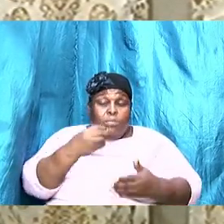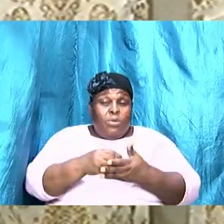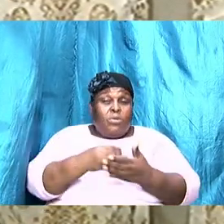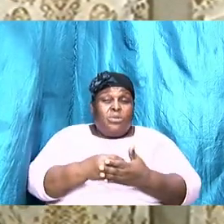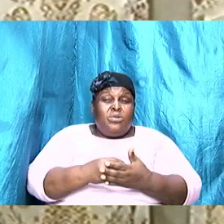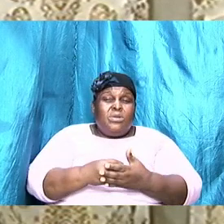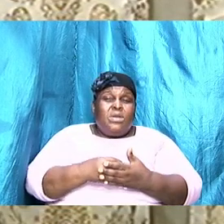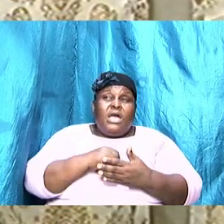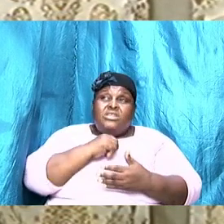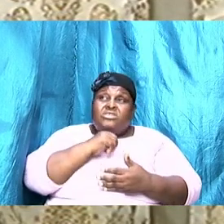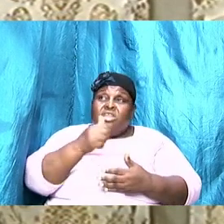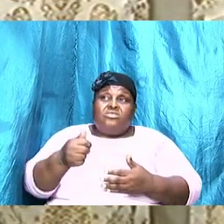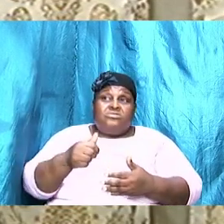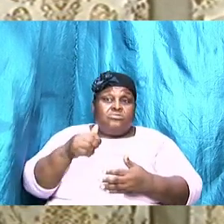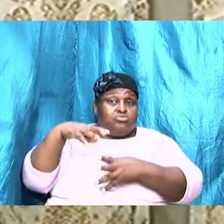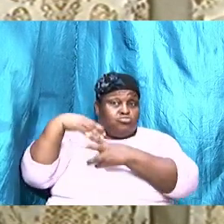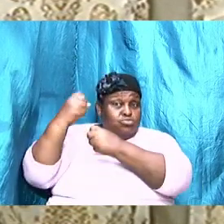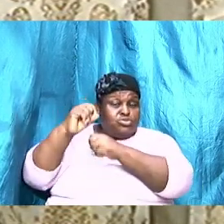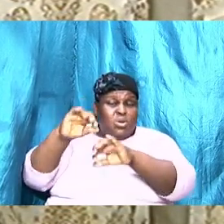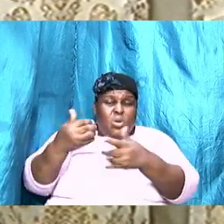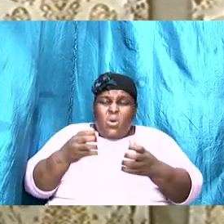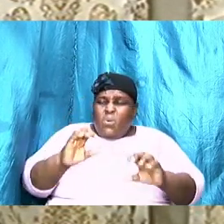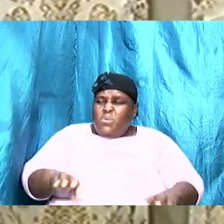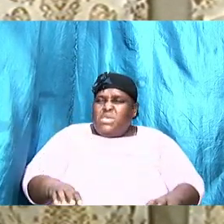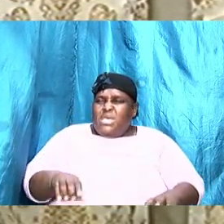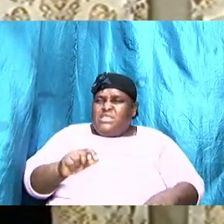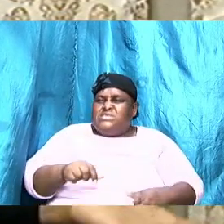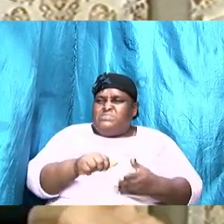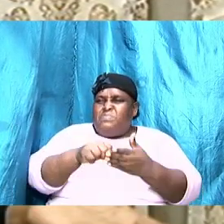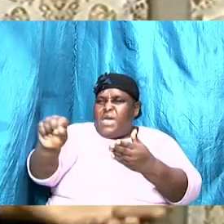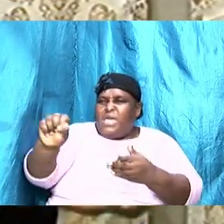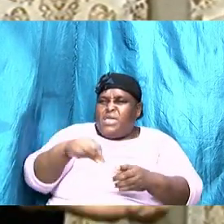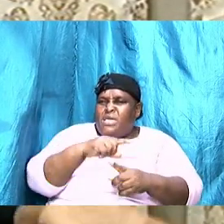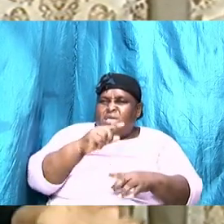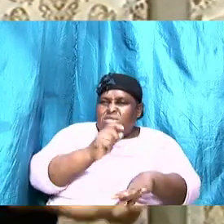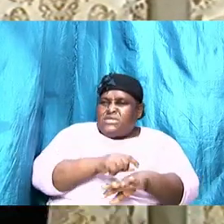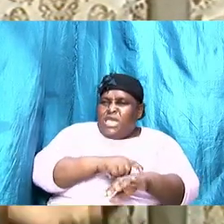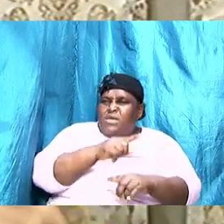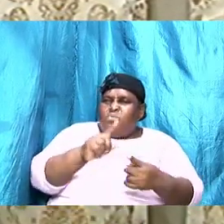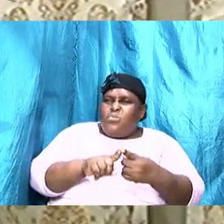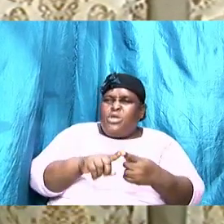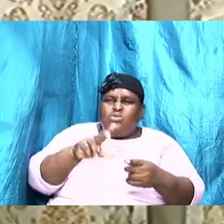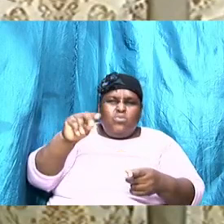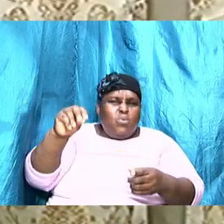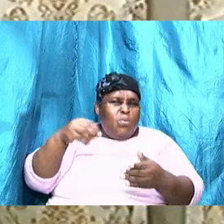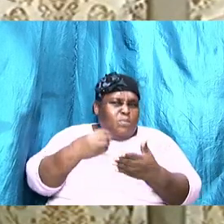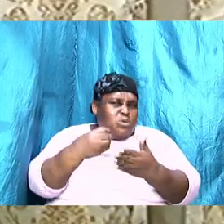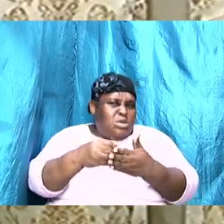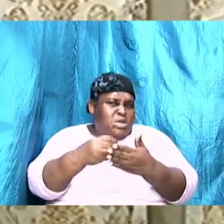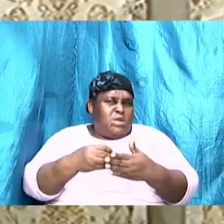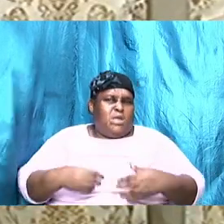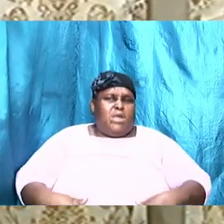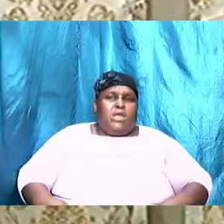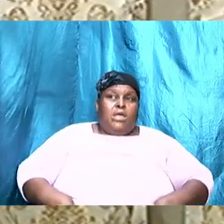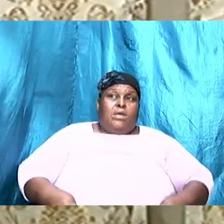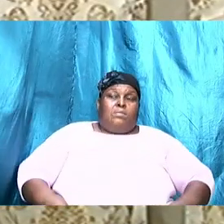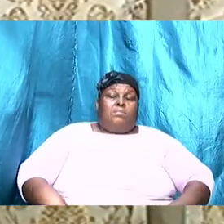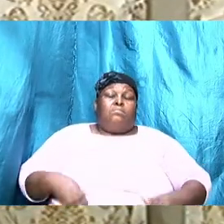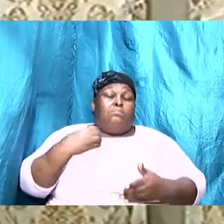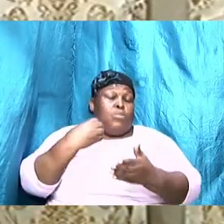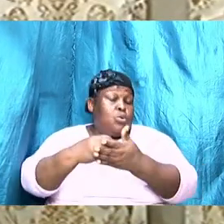can this be purchased at a time when we are so broke something is wrong and money